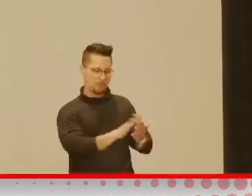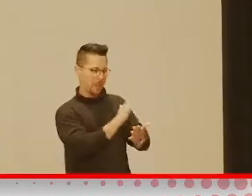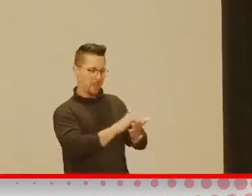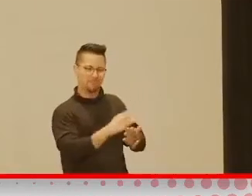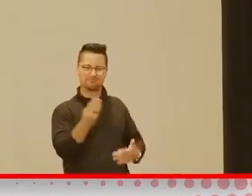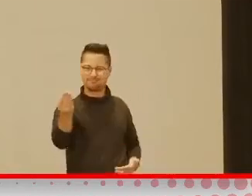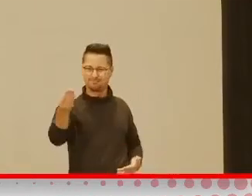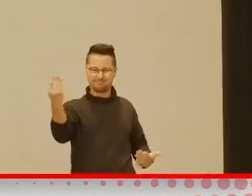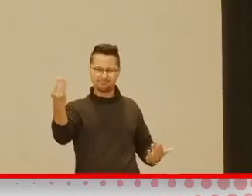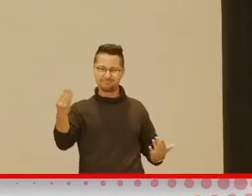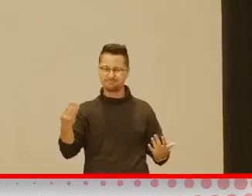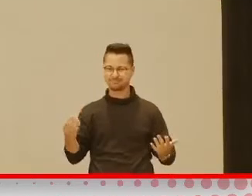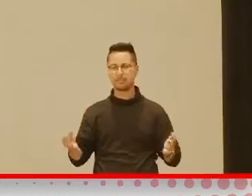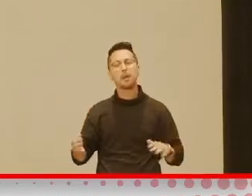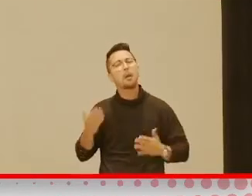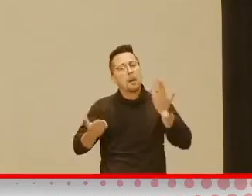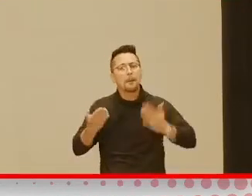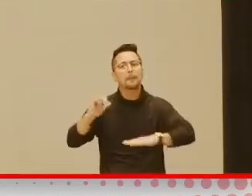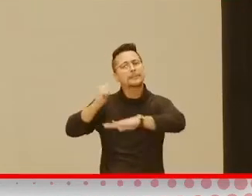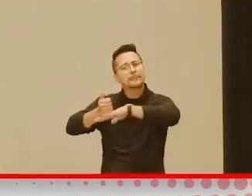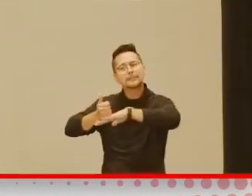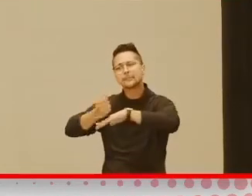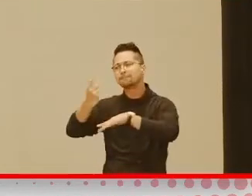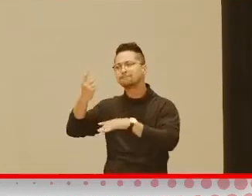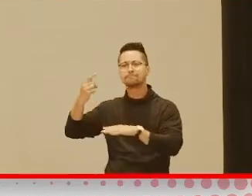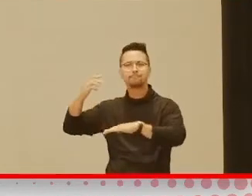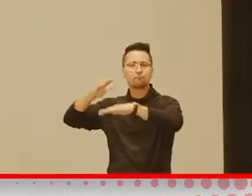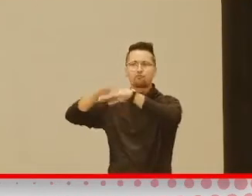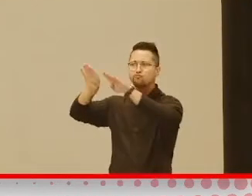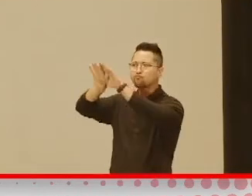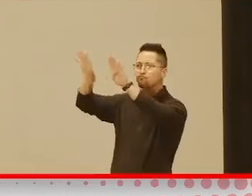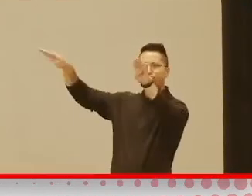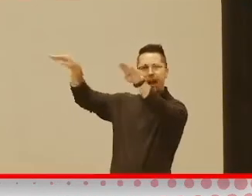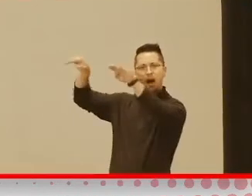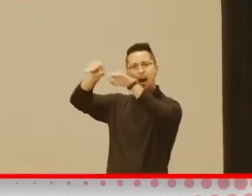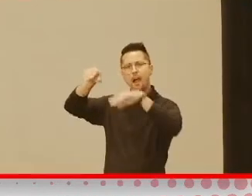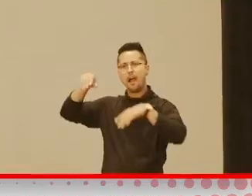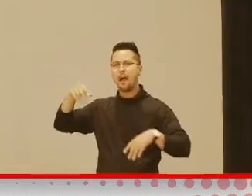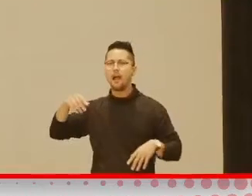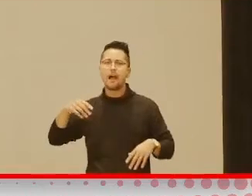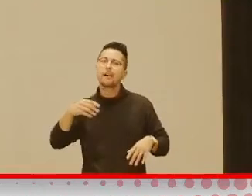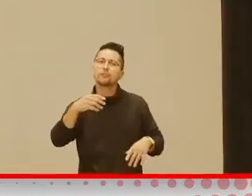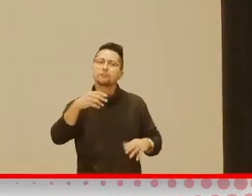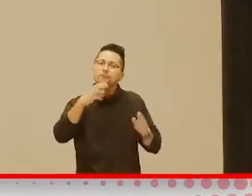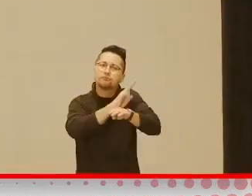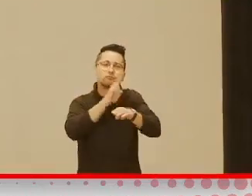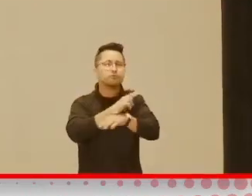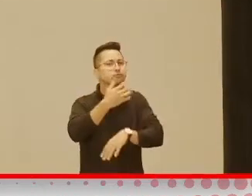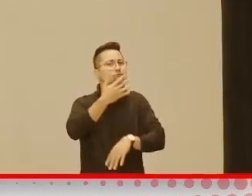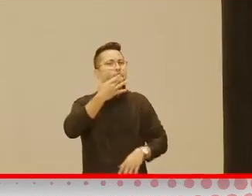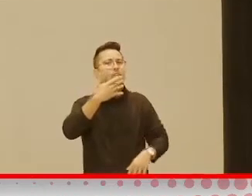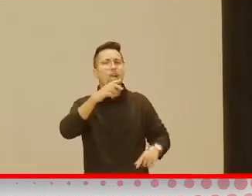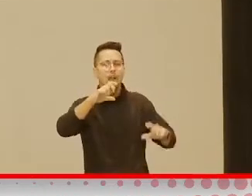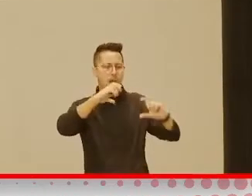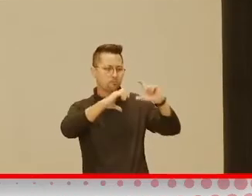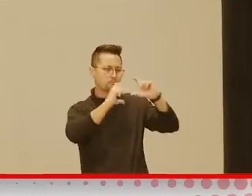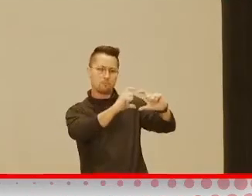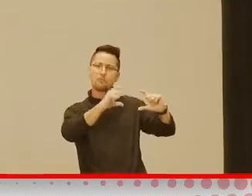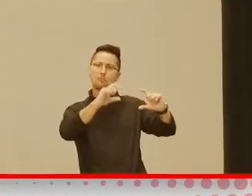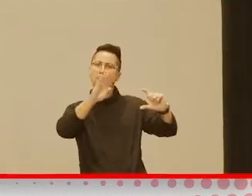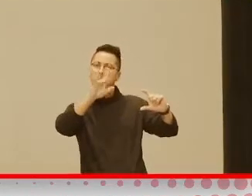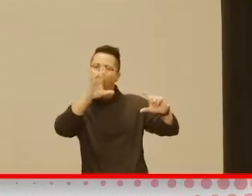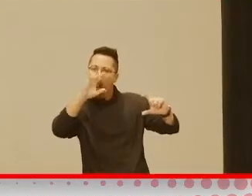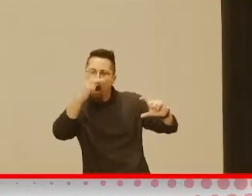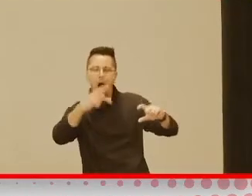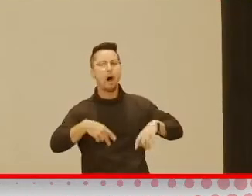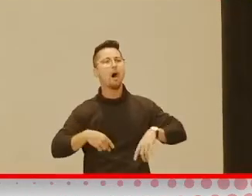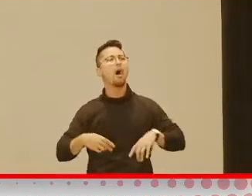something on, whether it's a shelf, some sort of a visual schedule using colored blocks to kind of grab their attention, and then using three